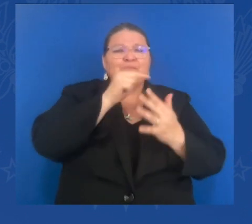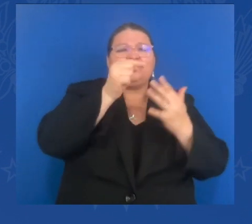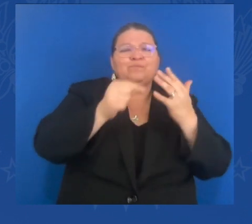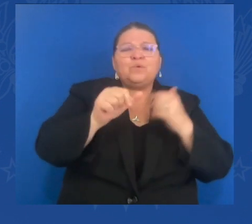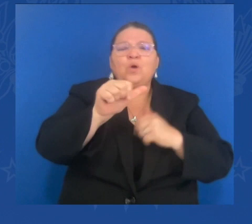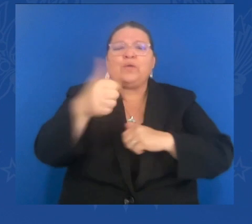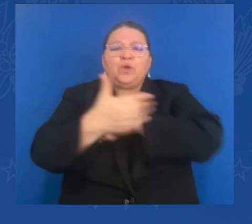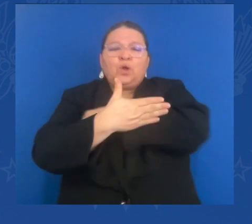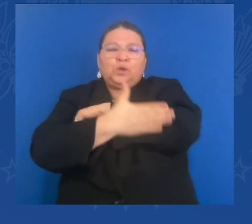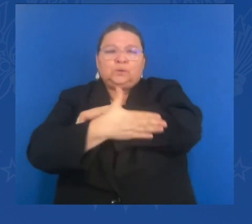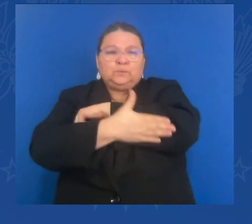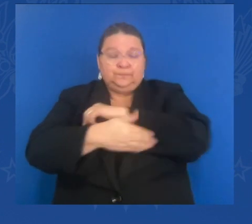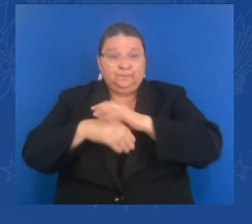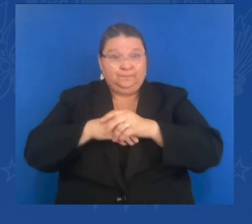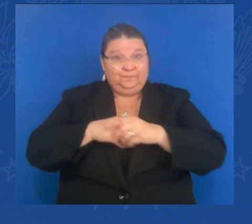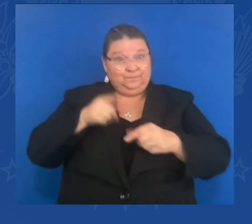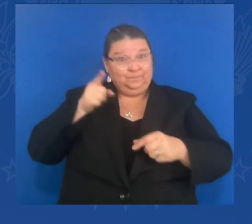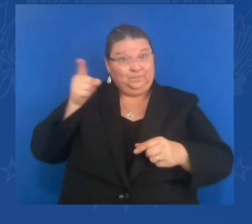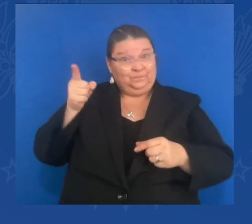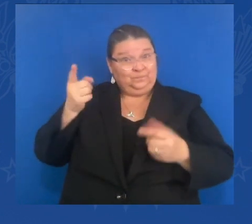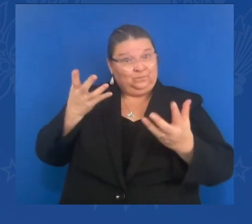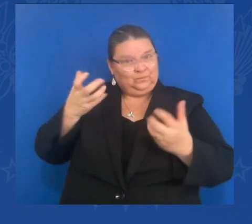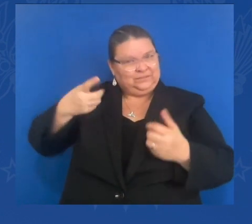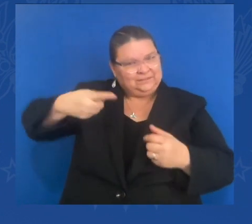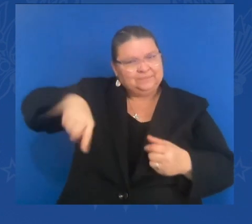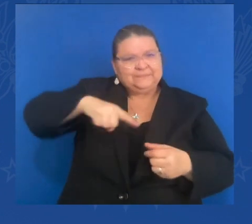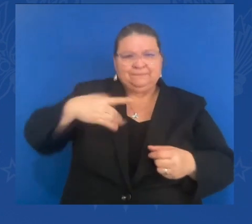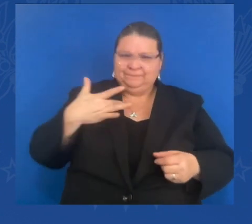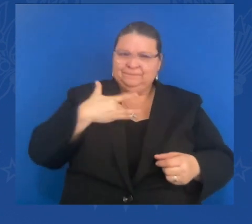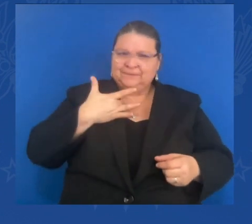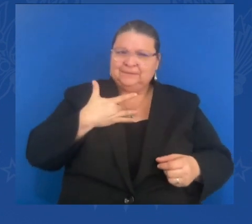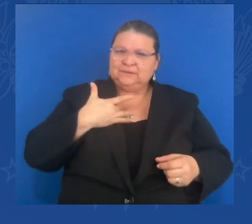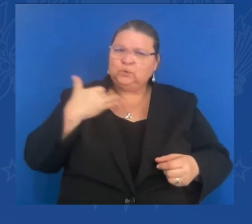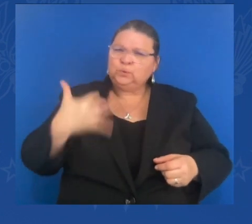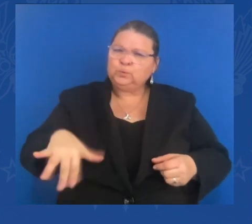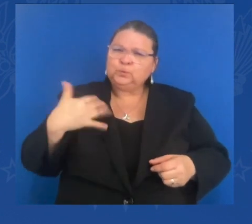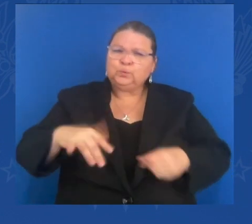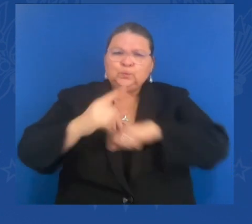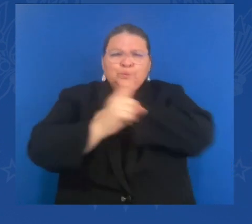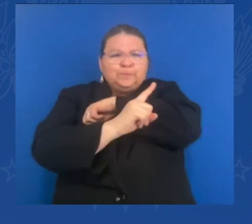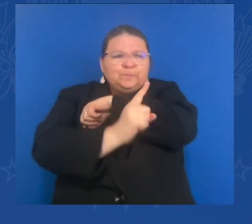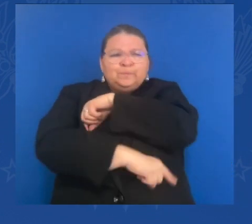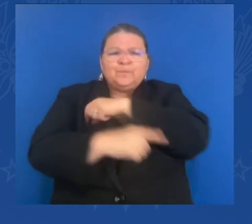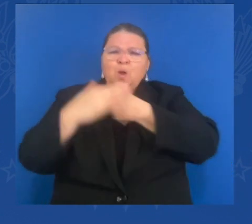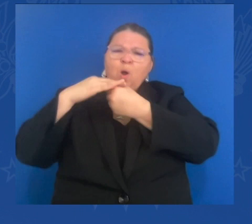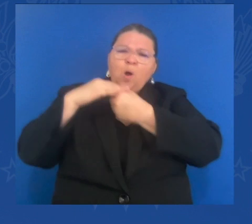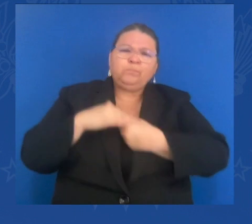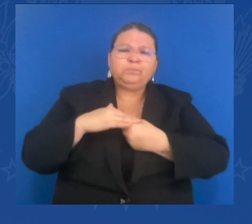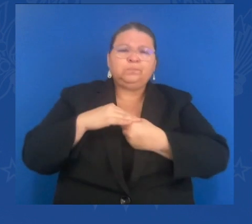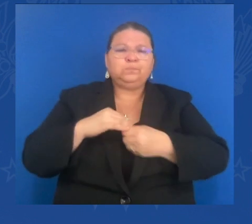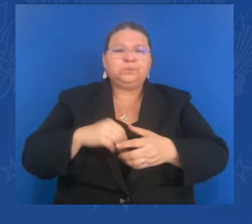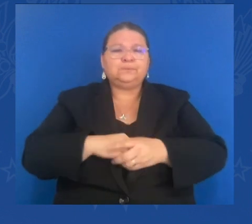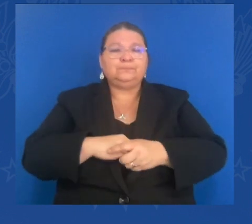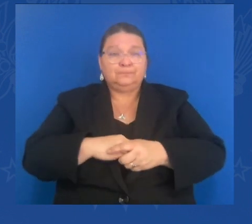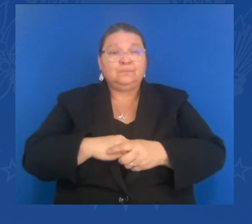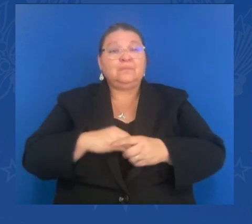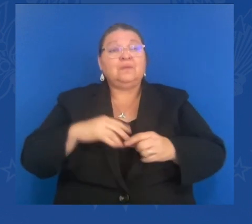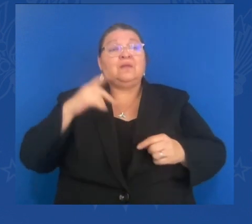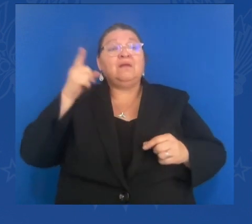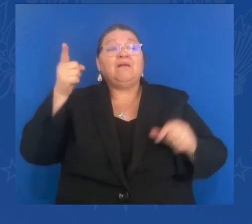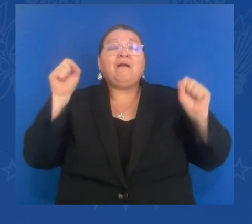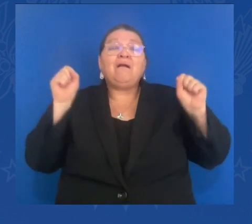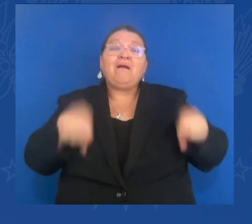And while we're going after these — their super yachts and their vacation homes and worth hundreds of millions